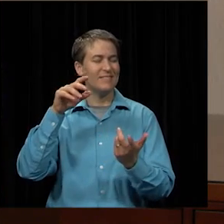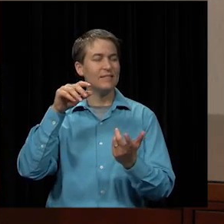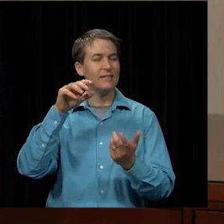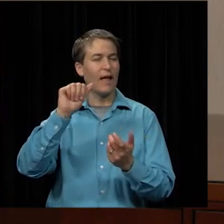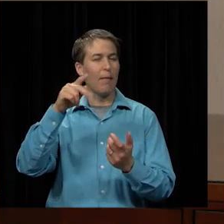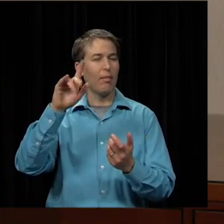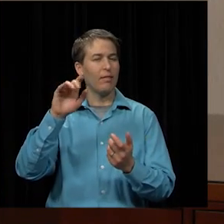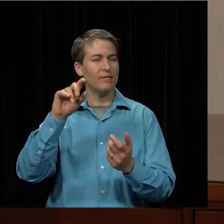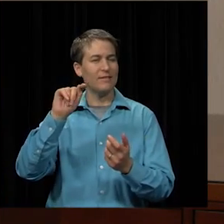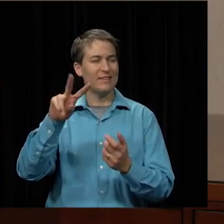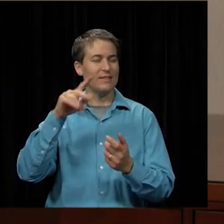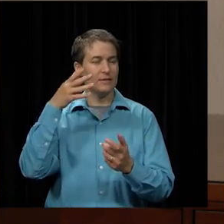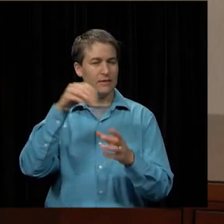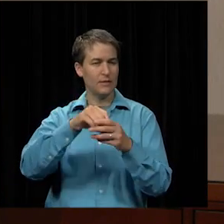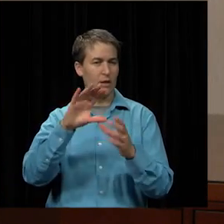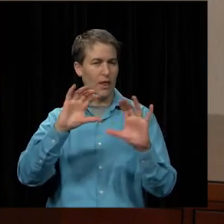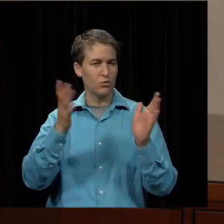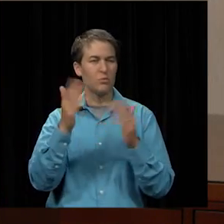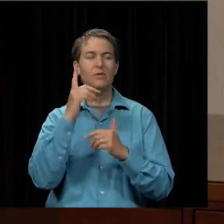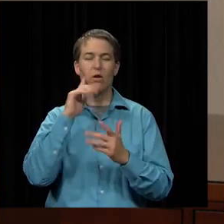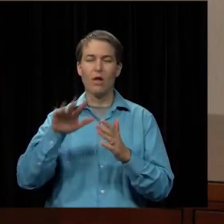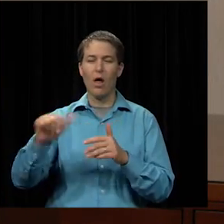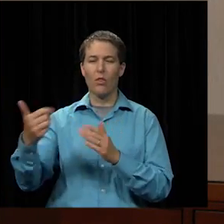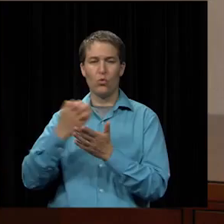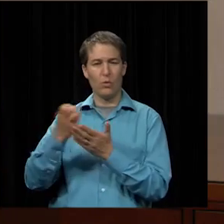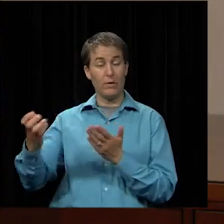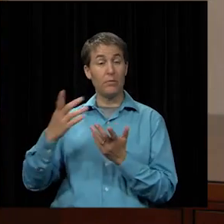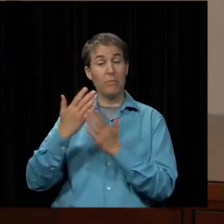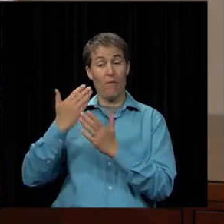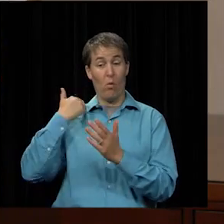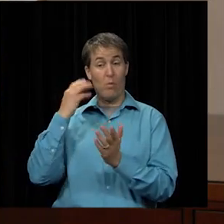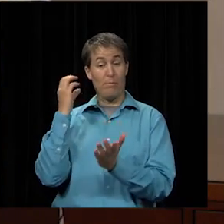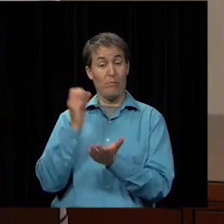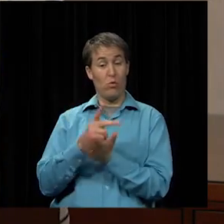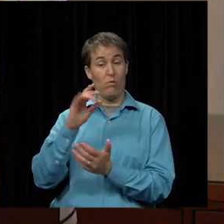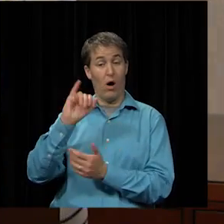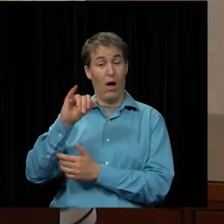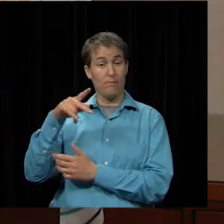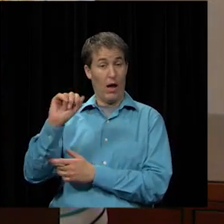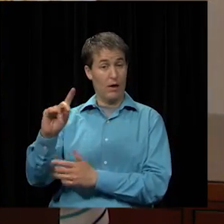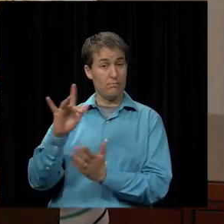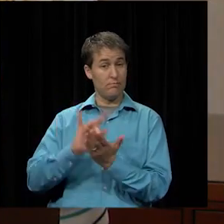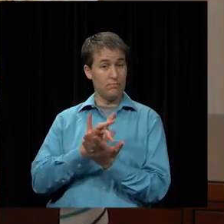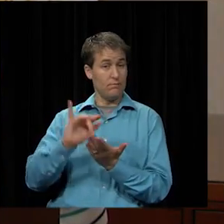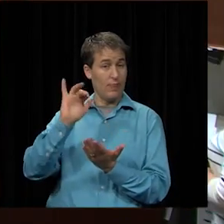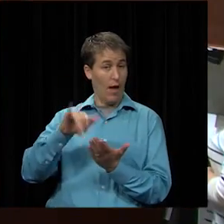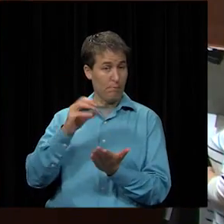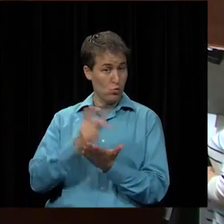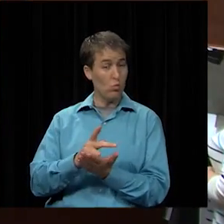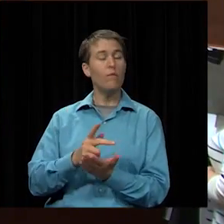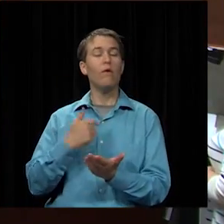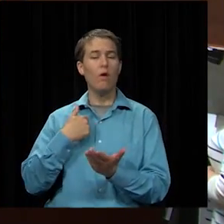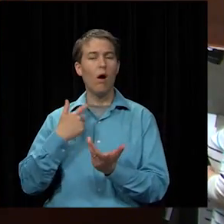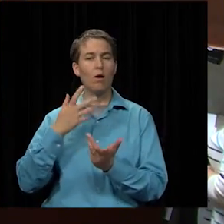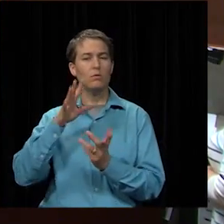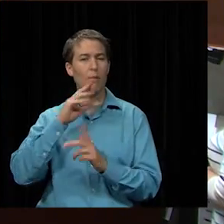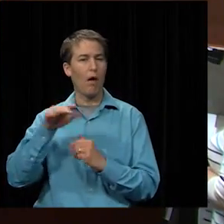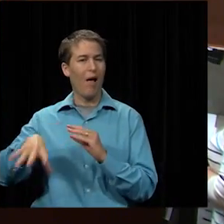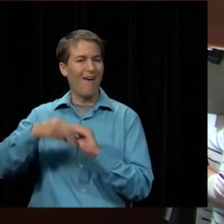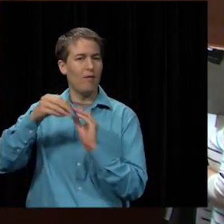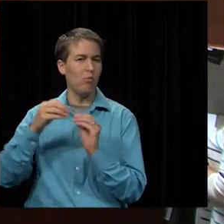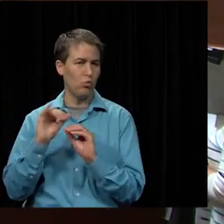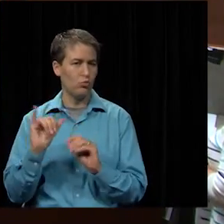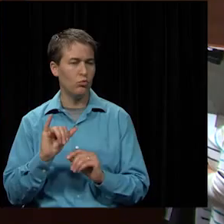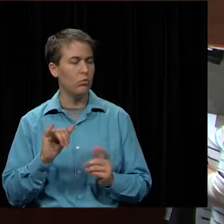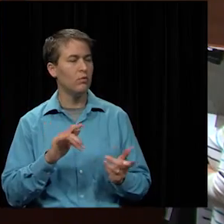peripheral equipment that we talked about when we approved the ipads for the middle school and again just